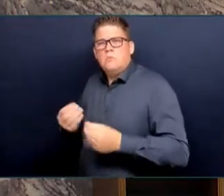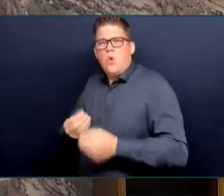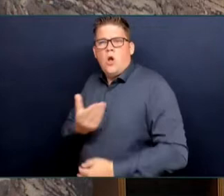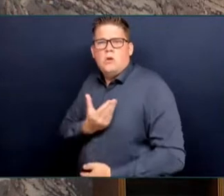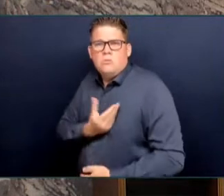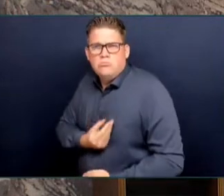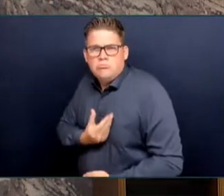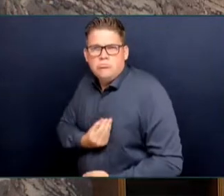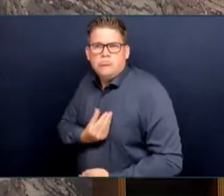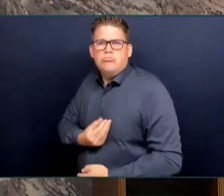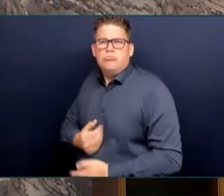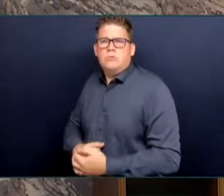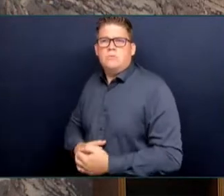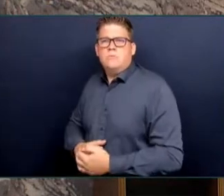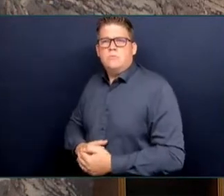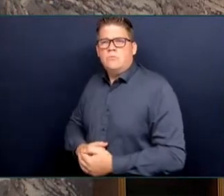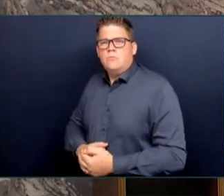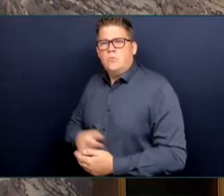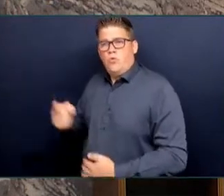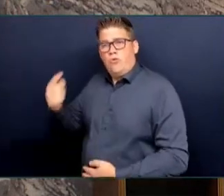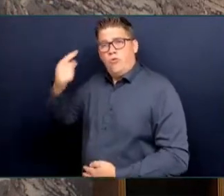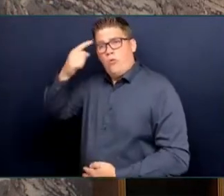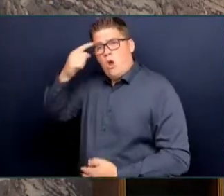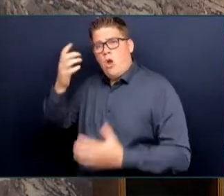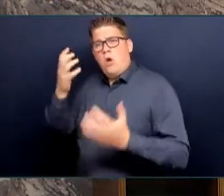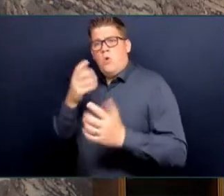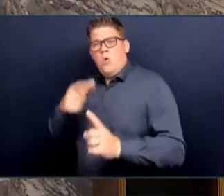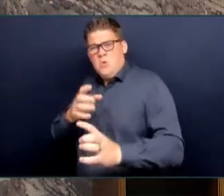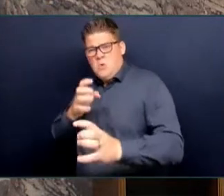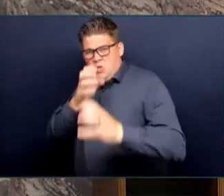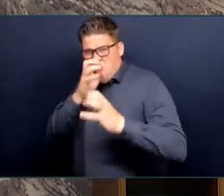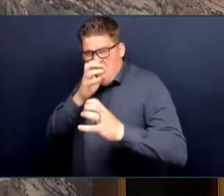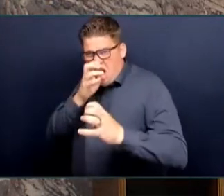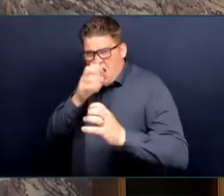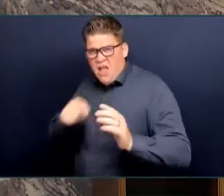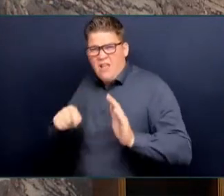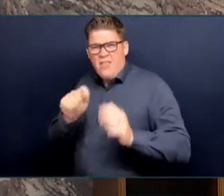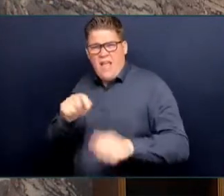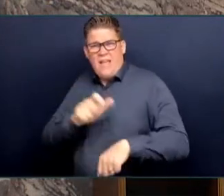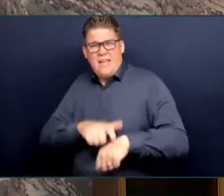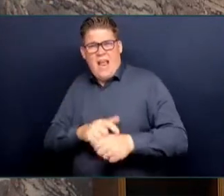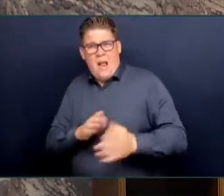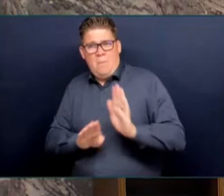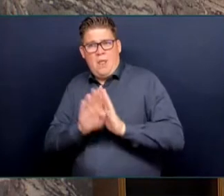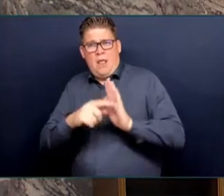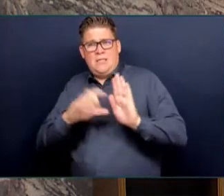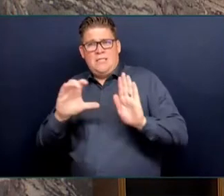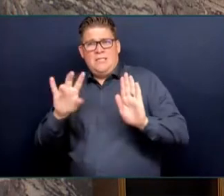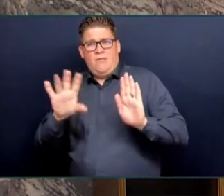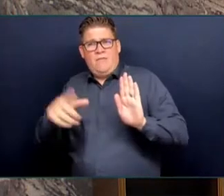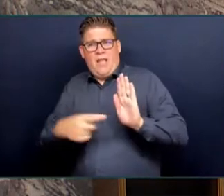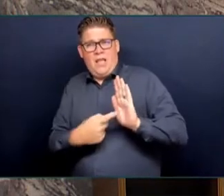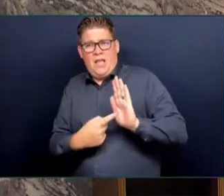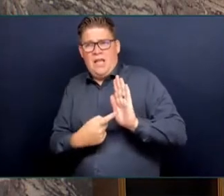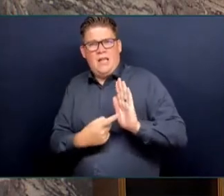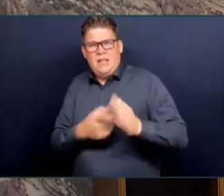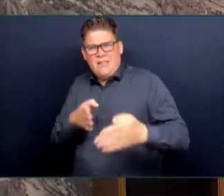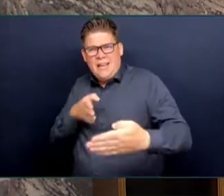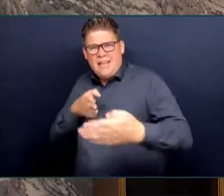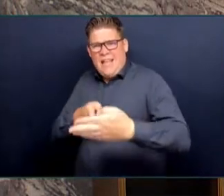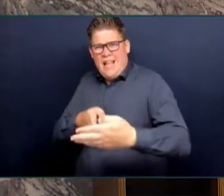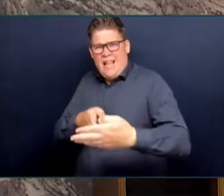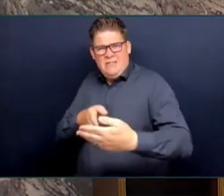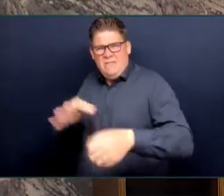That's why the Attorney-General voted against it at the time, along with his other caucus colleagues who were there with him. Now, Mr. Speaker, the lack of